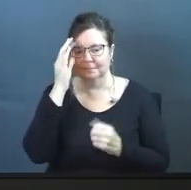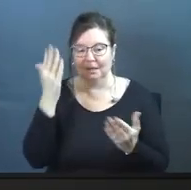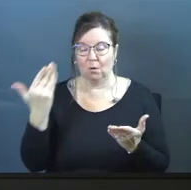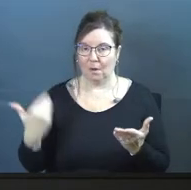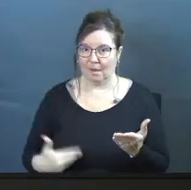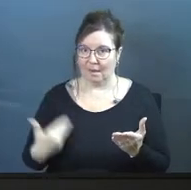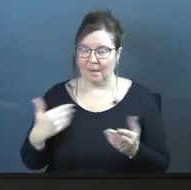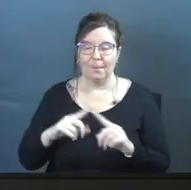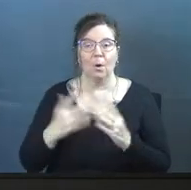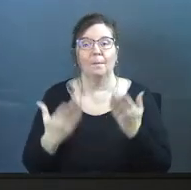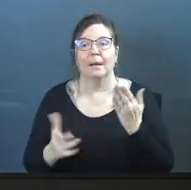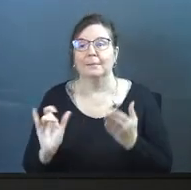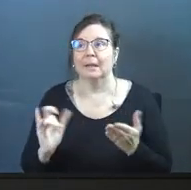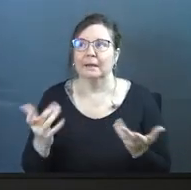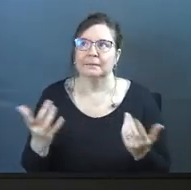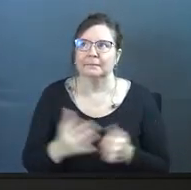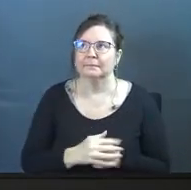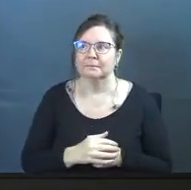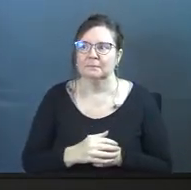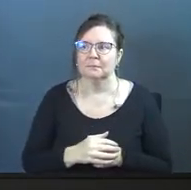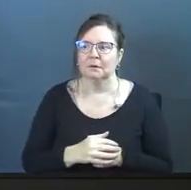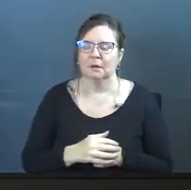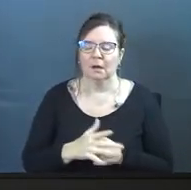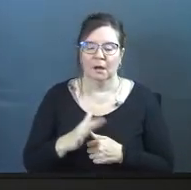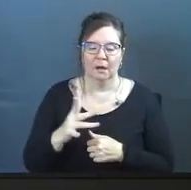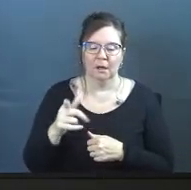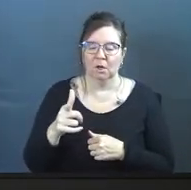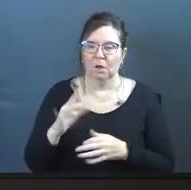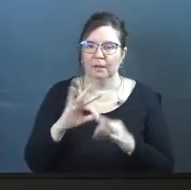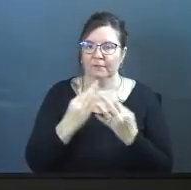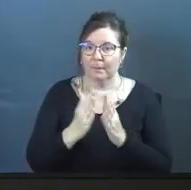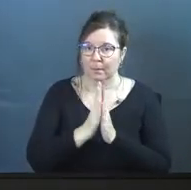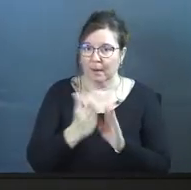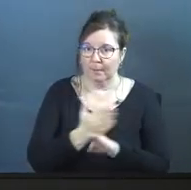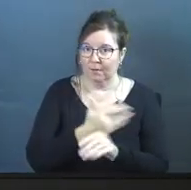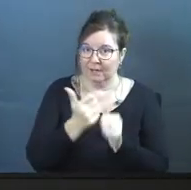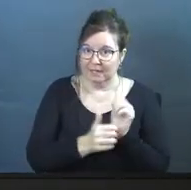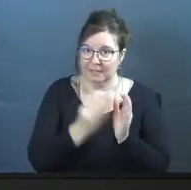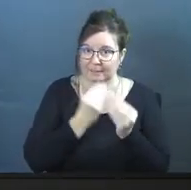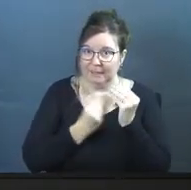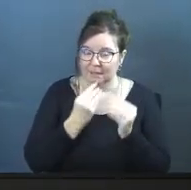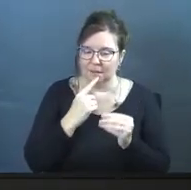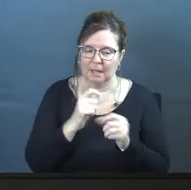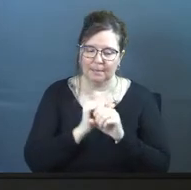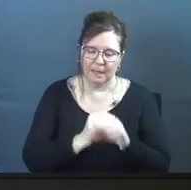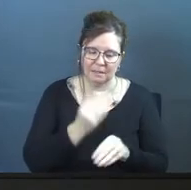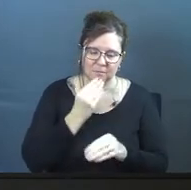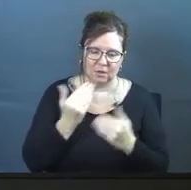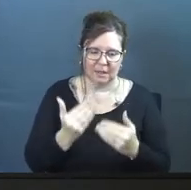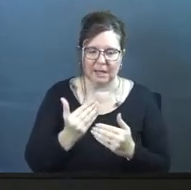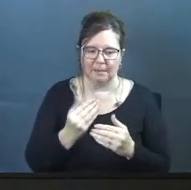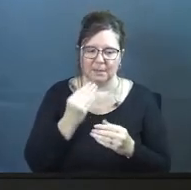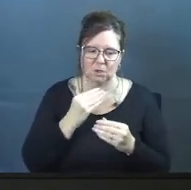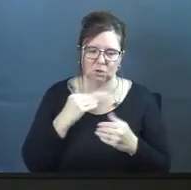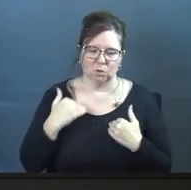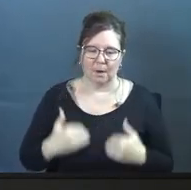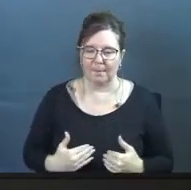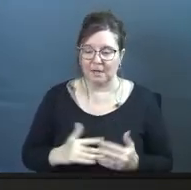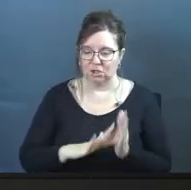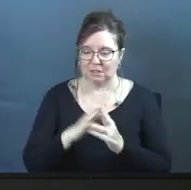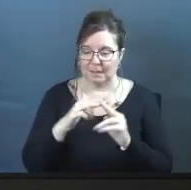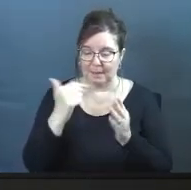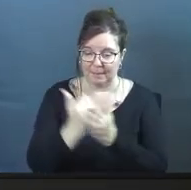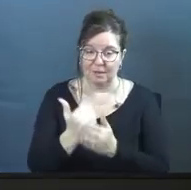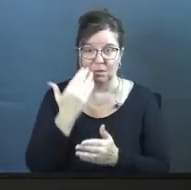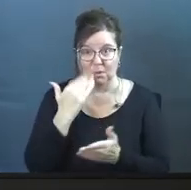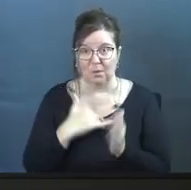I am. Right. Or maybe like, you know, you're the, you're the family. You pray before every meal and you're like, bless this food. Let it be a nourishment to our body in Jesus